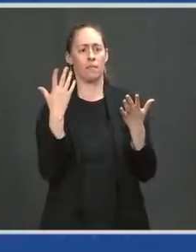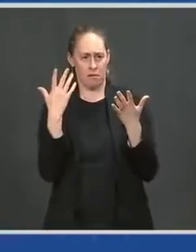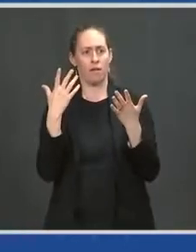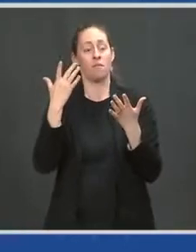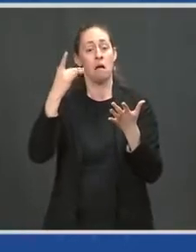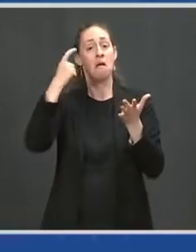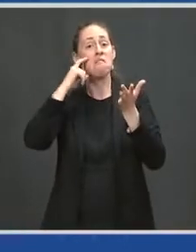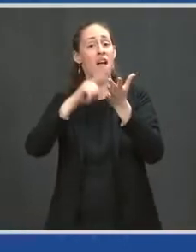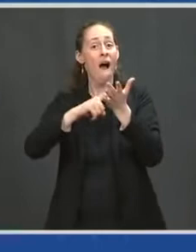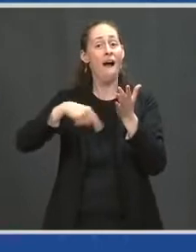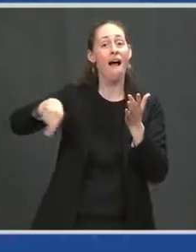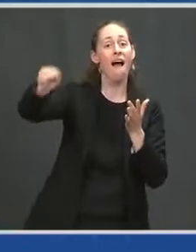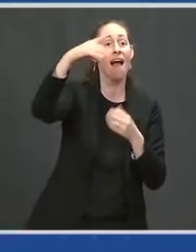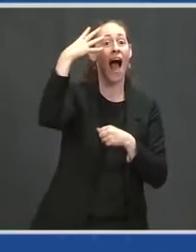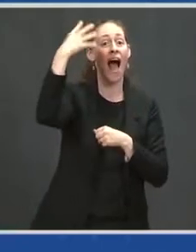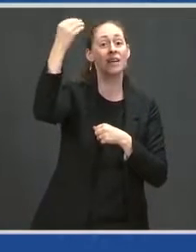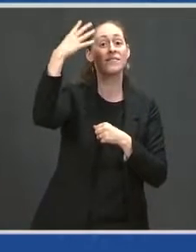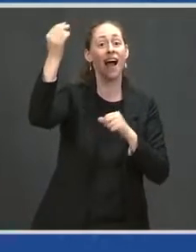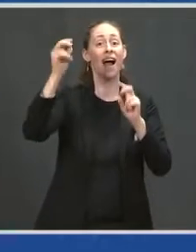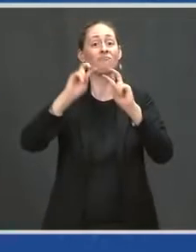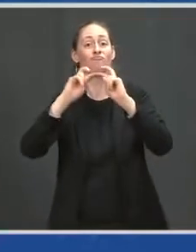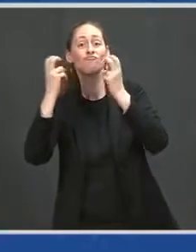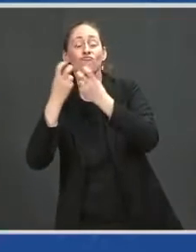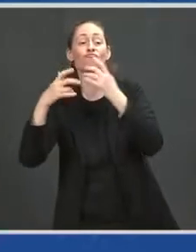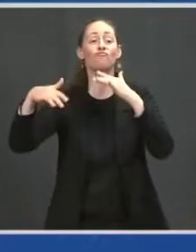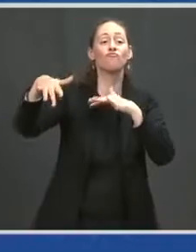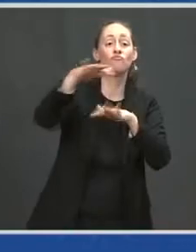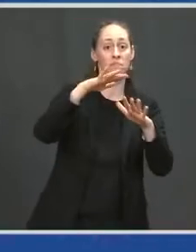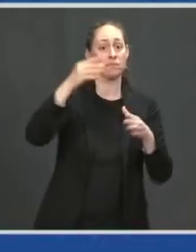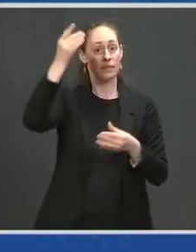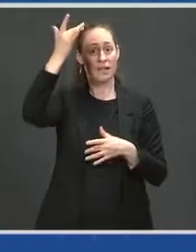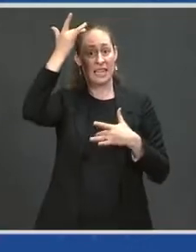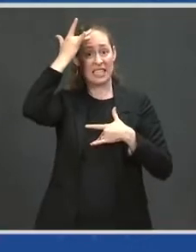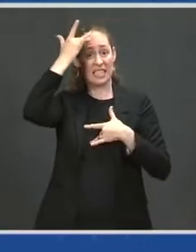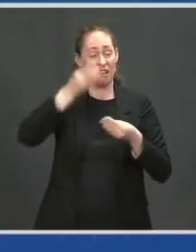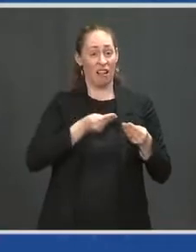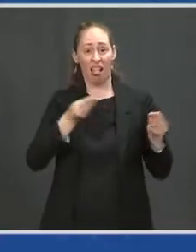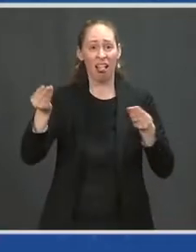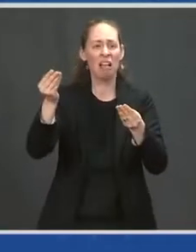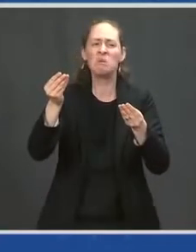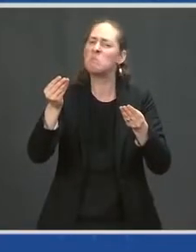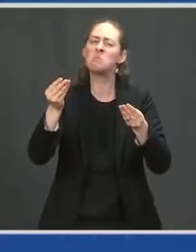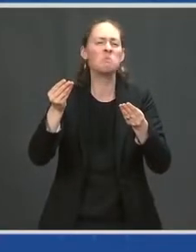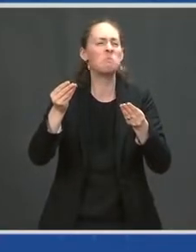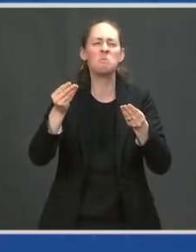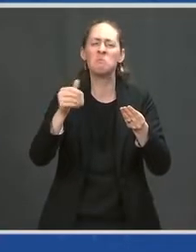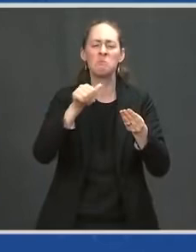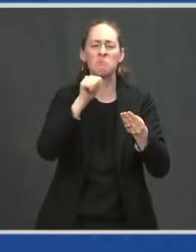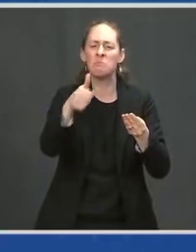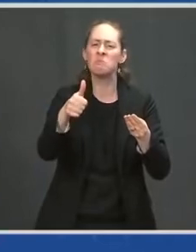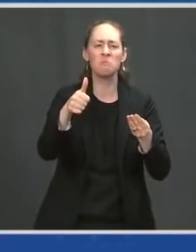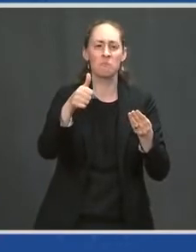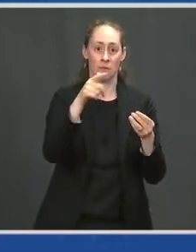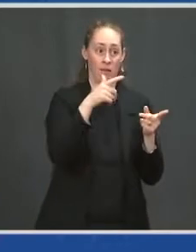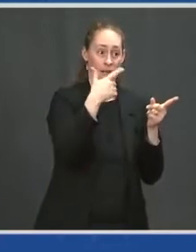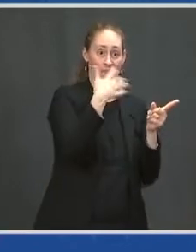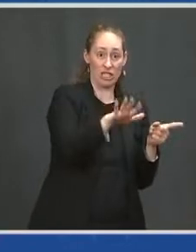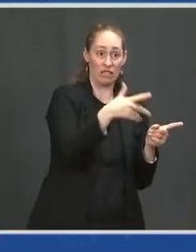is very, very low if you're both been fully vaccinated and out in the open air.